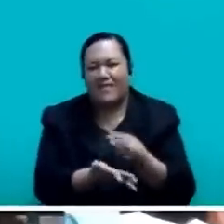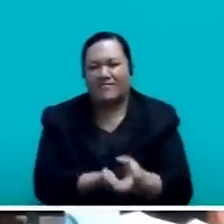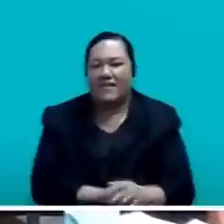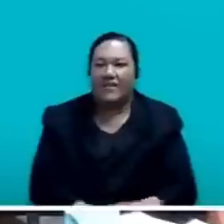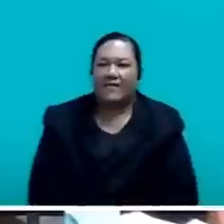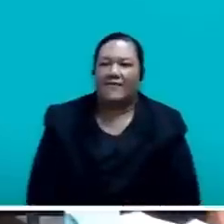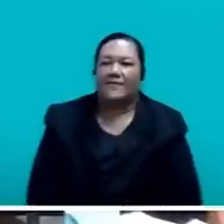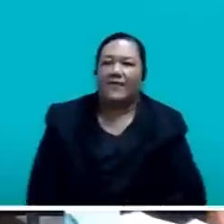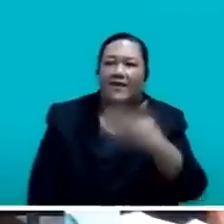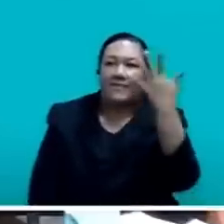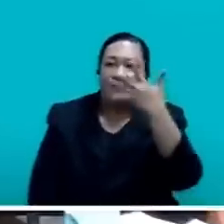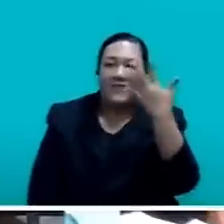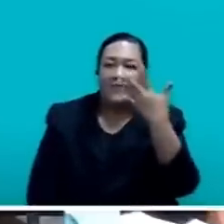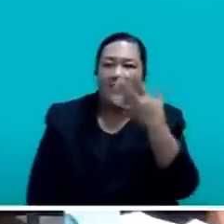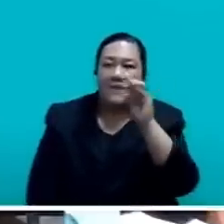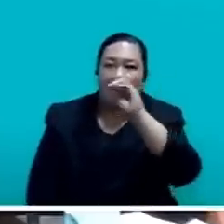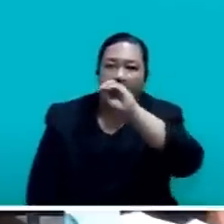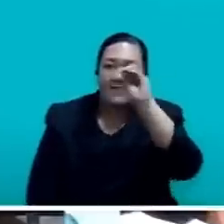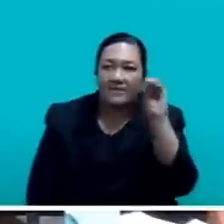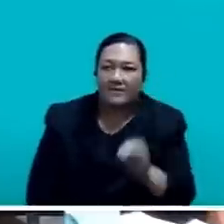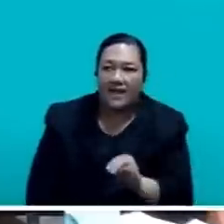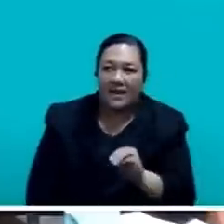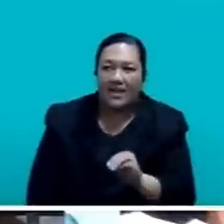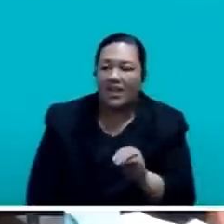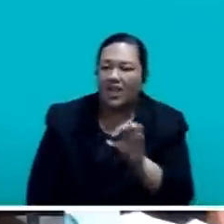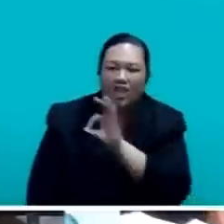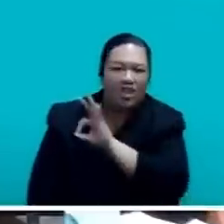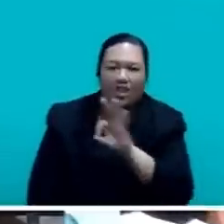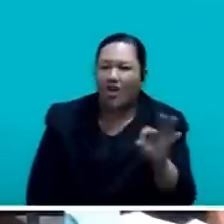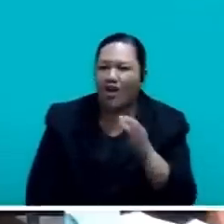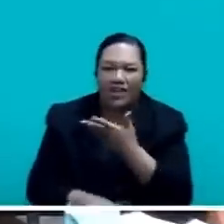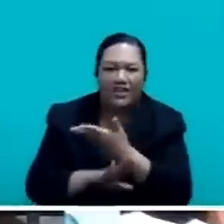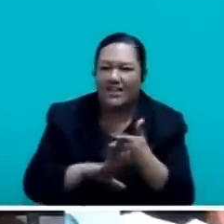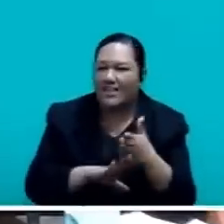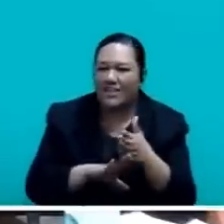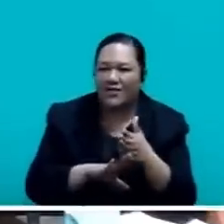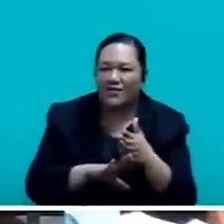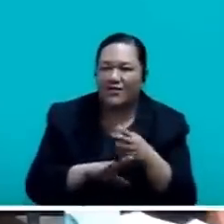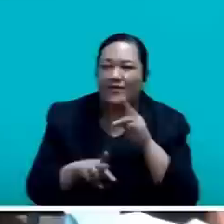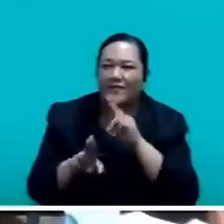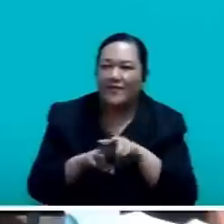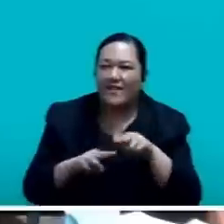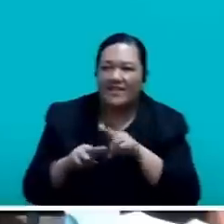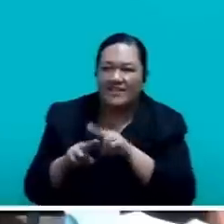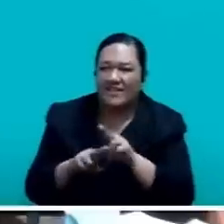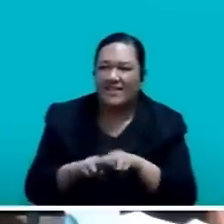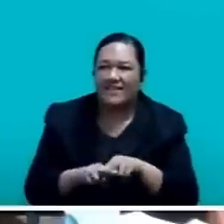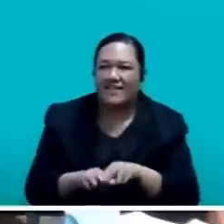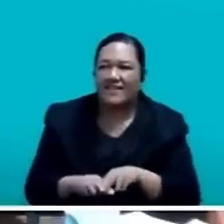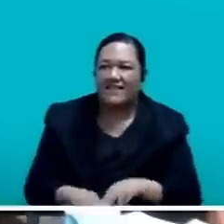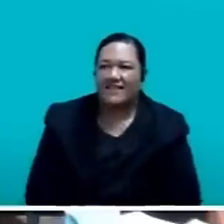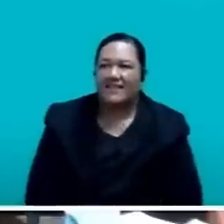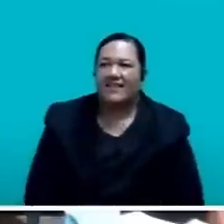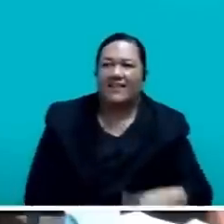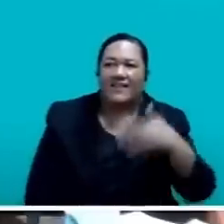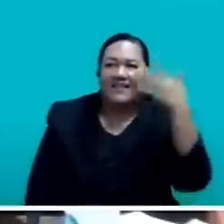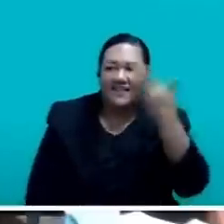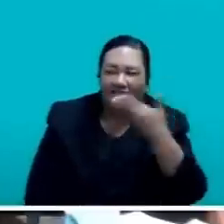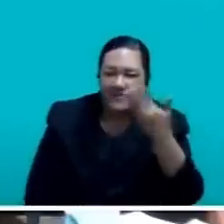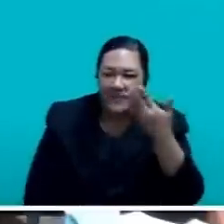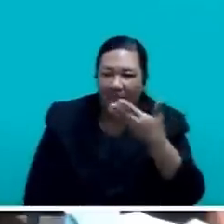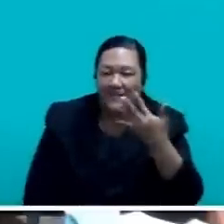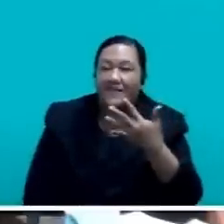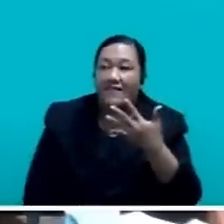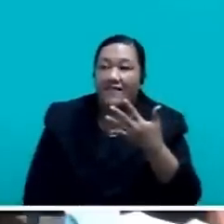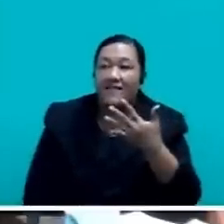15%, 15%, 15%, Mr. Speaker, is not new to Fiji. Certainly, it isn't new to Fiji